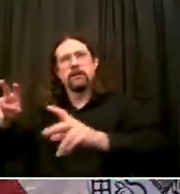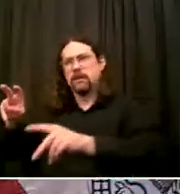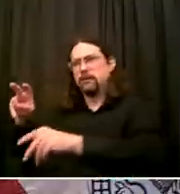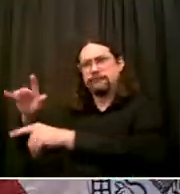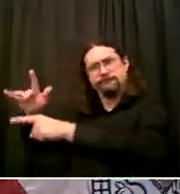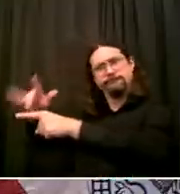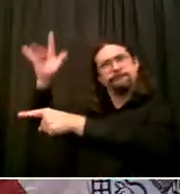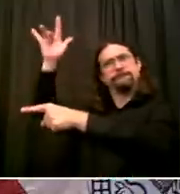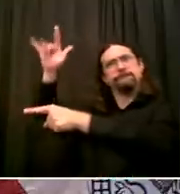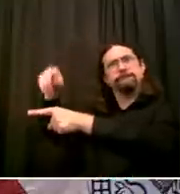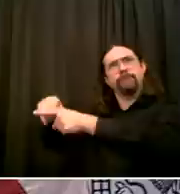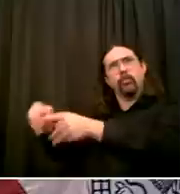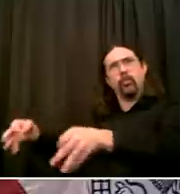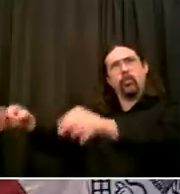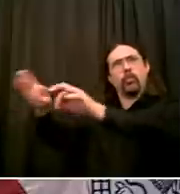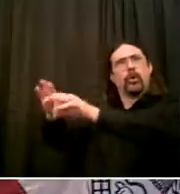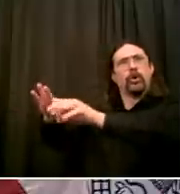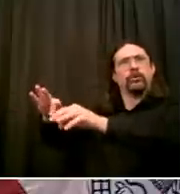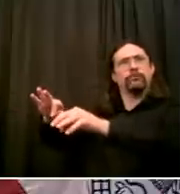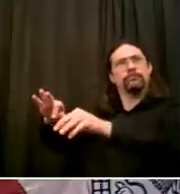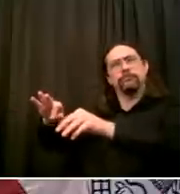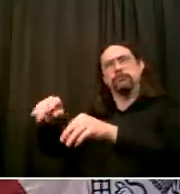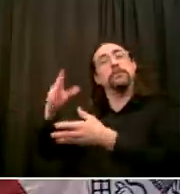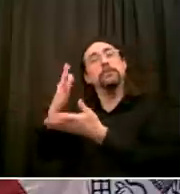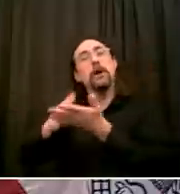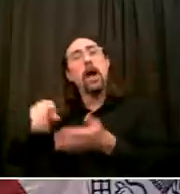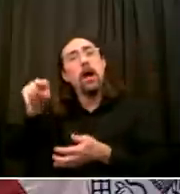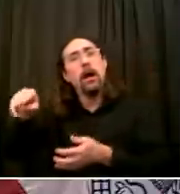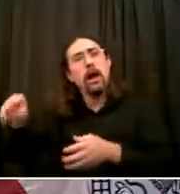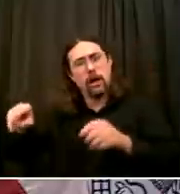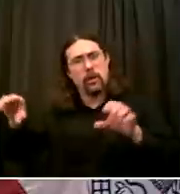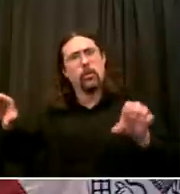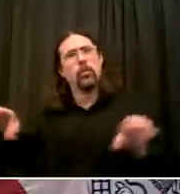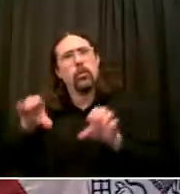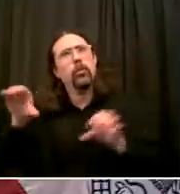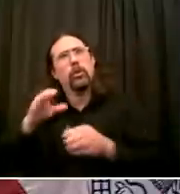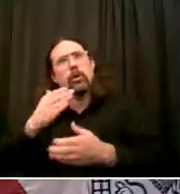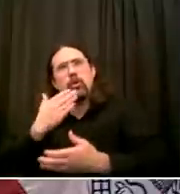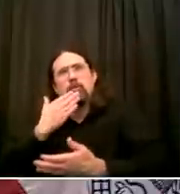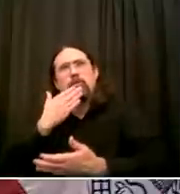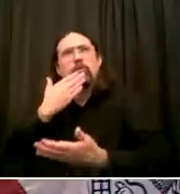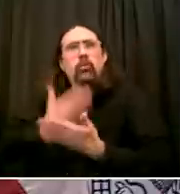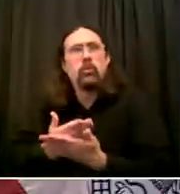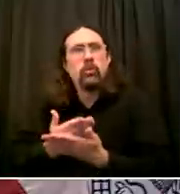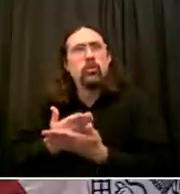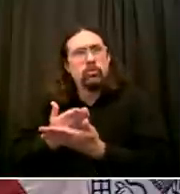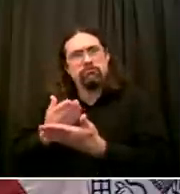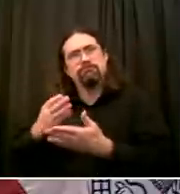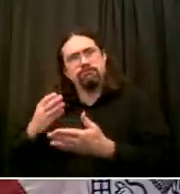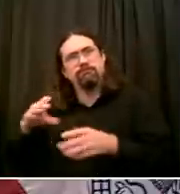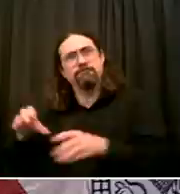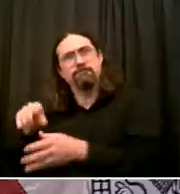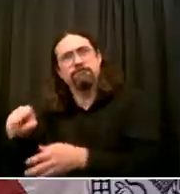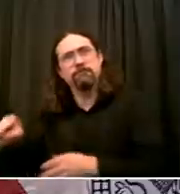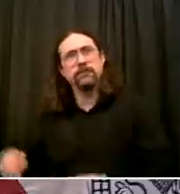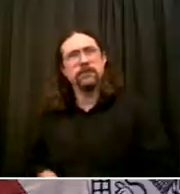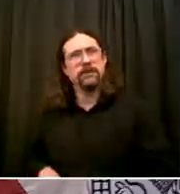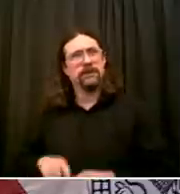But I think the point is that in many nations, in many societies, people have had to reexamine their history and their symbols